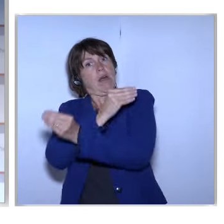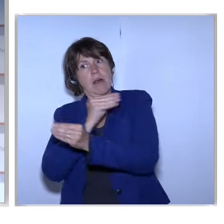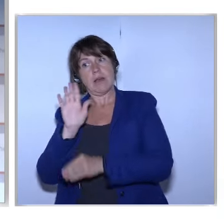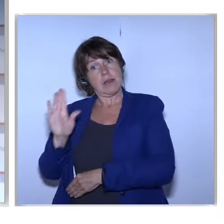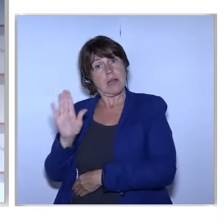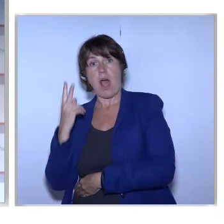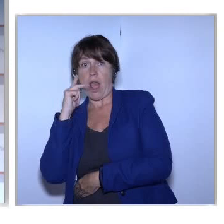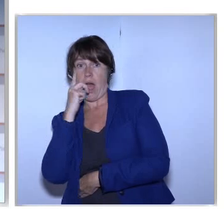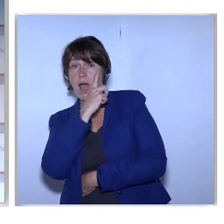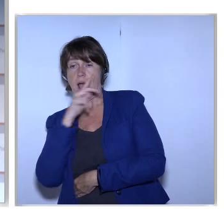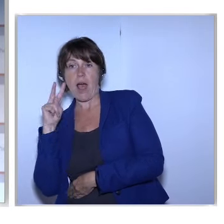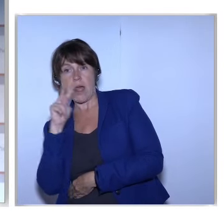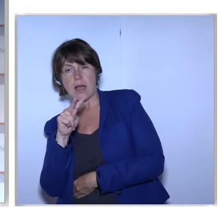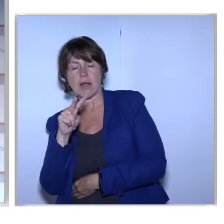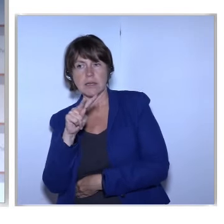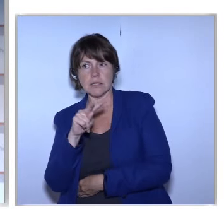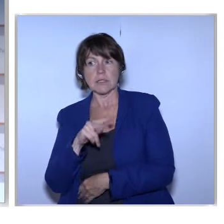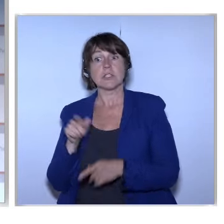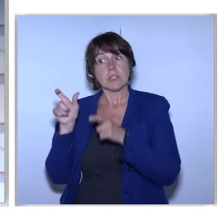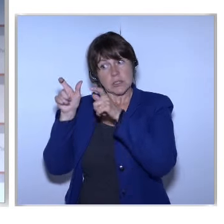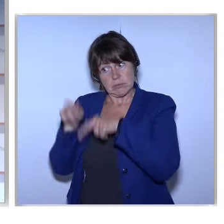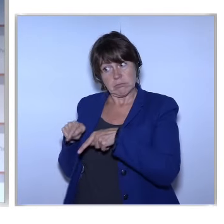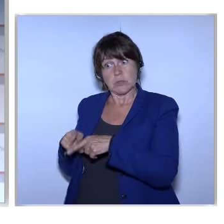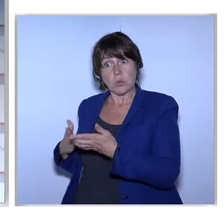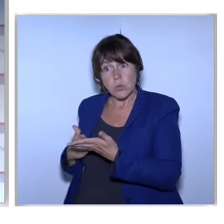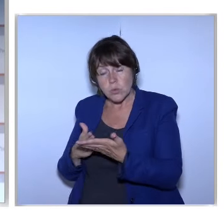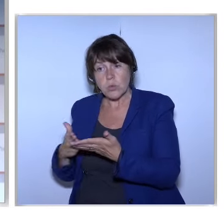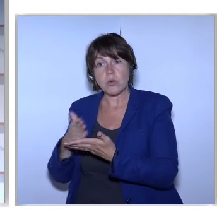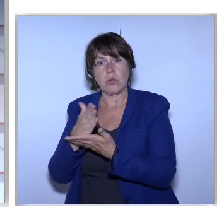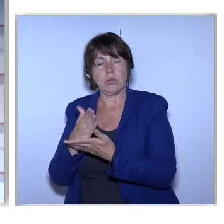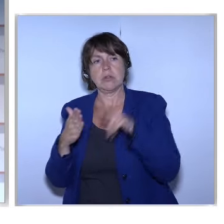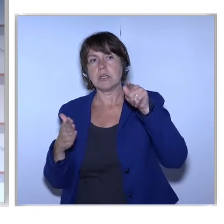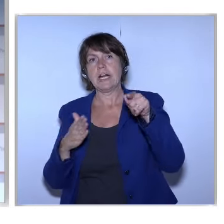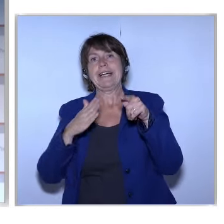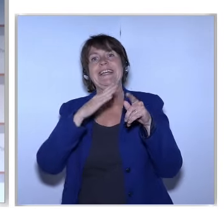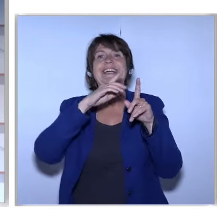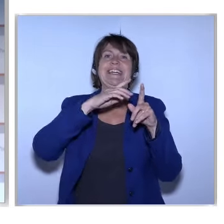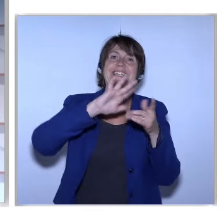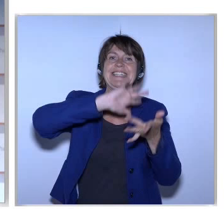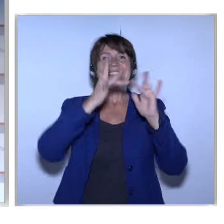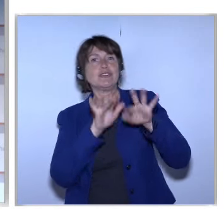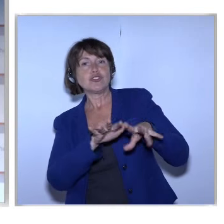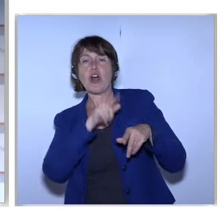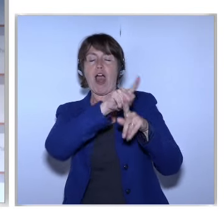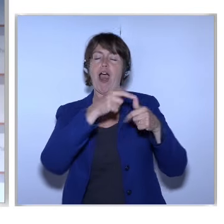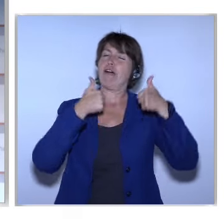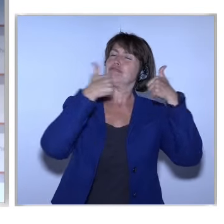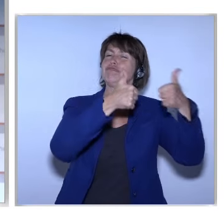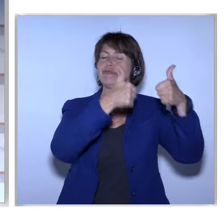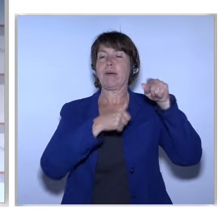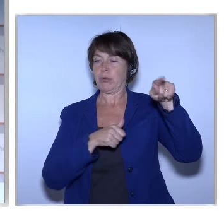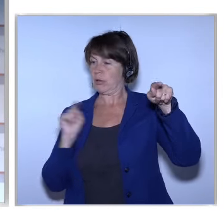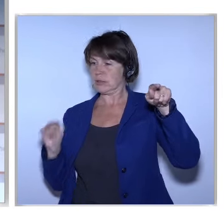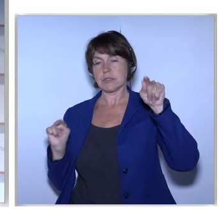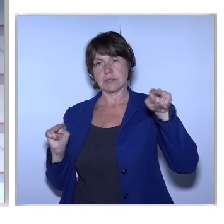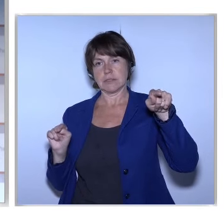Ambassadors Who Gone Through Life Like That And Your Digital Champions Imagine That We Then Can Look At The